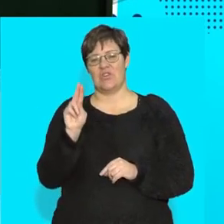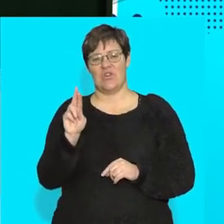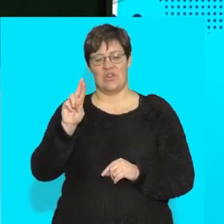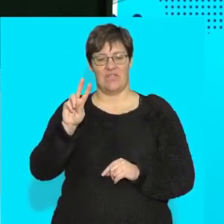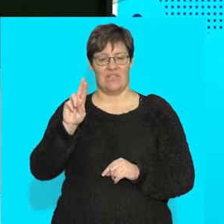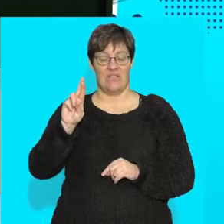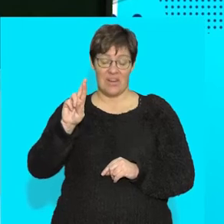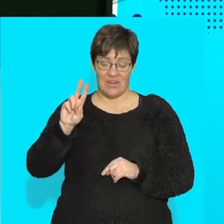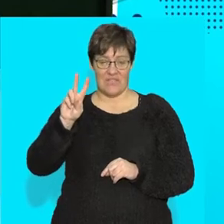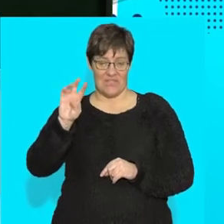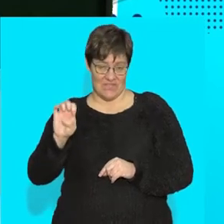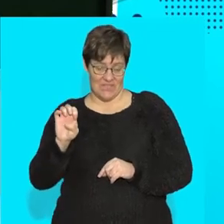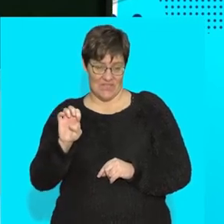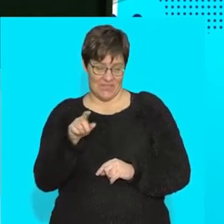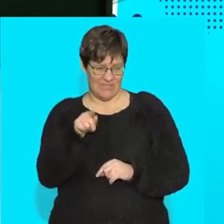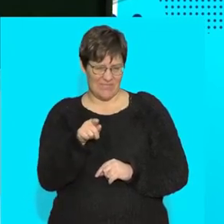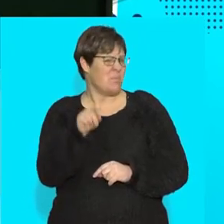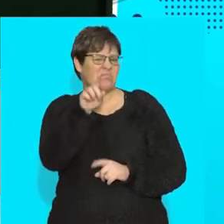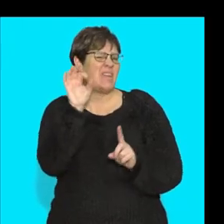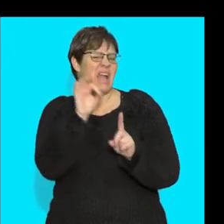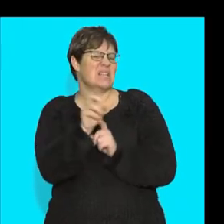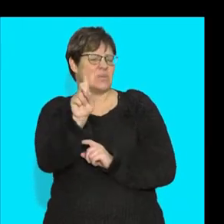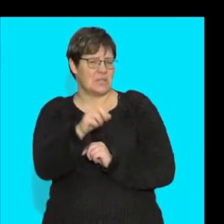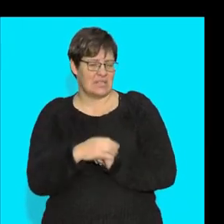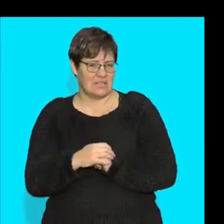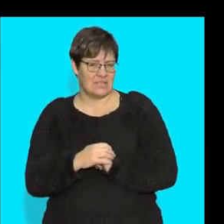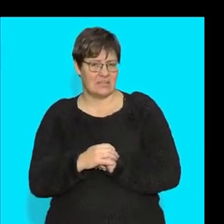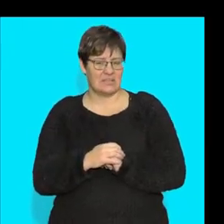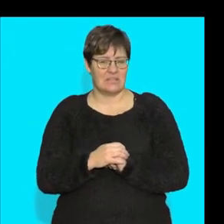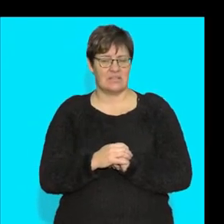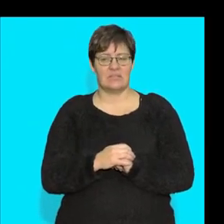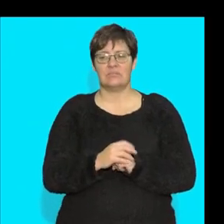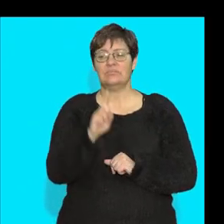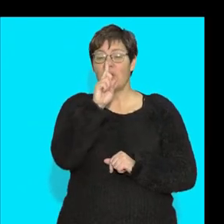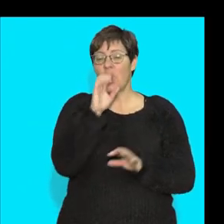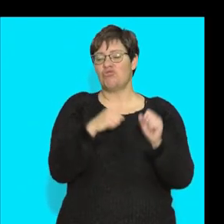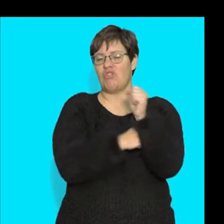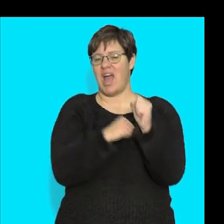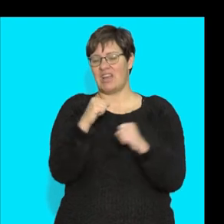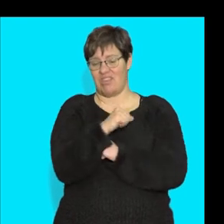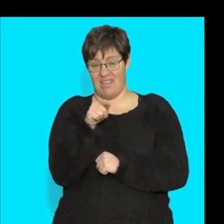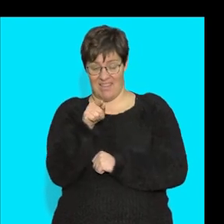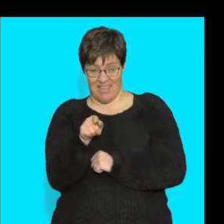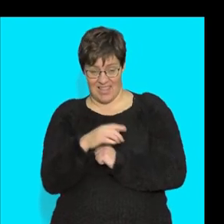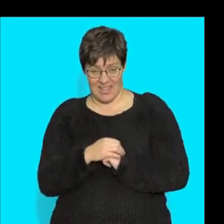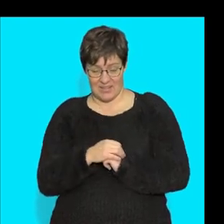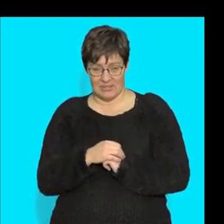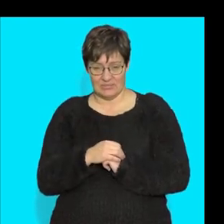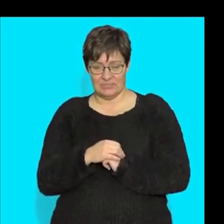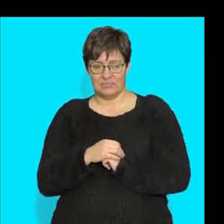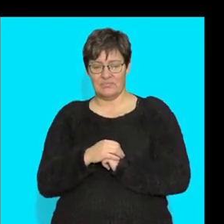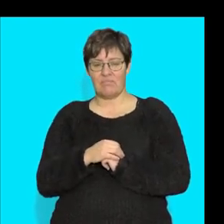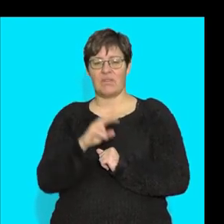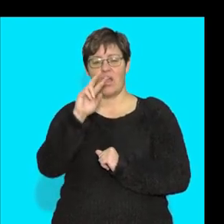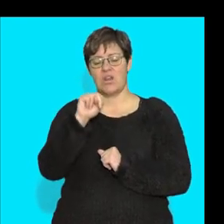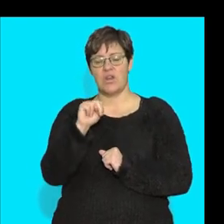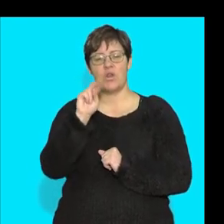what exactly is a nerve tissue? Now, when we look at the structure of a nerve, a